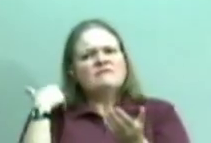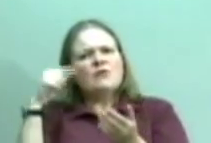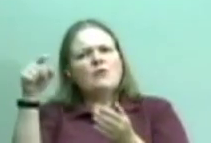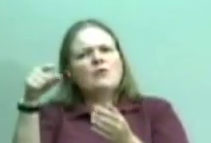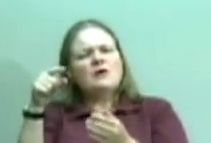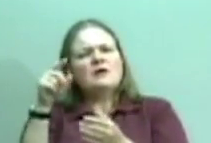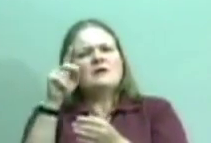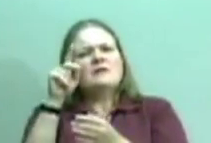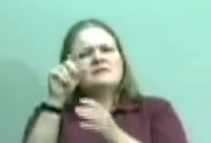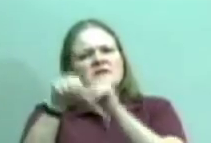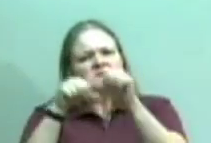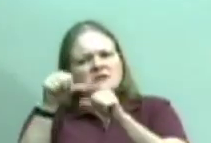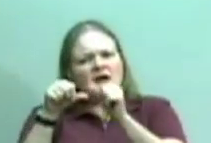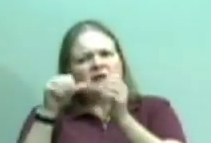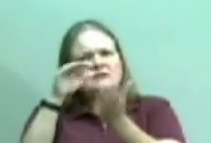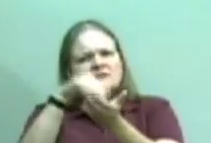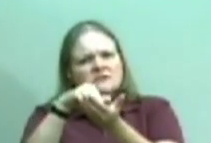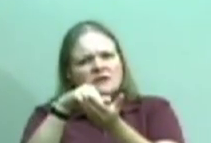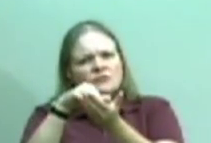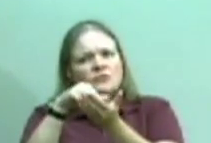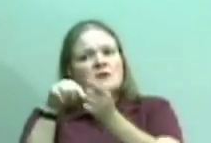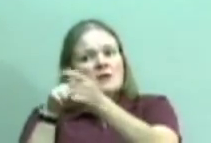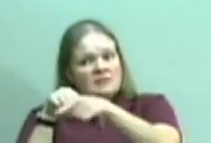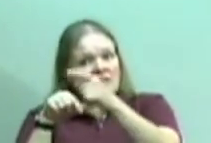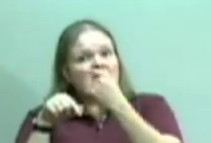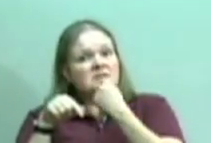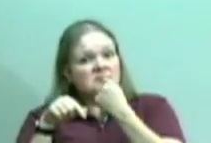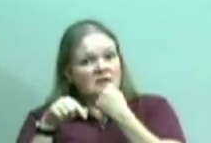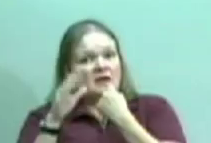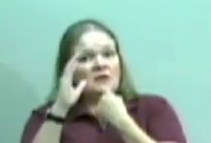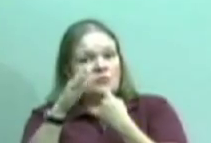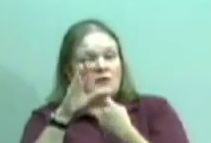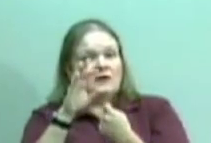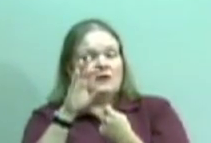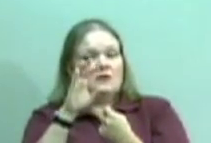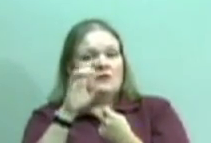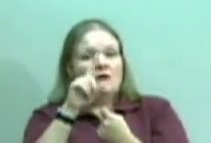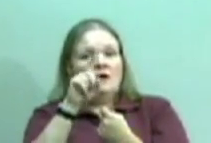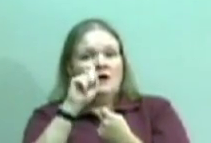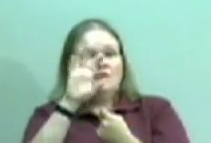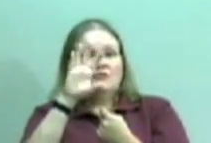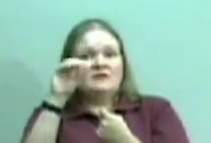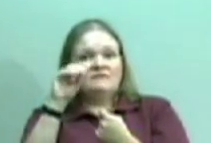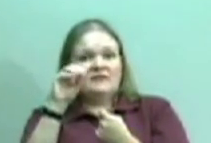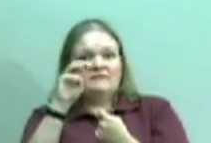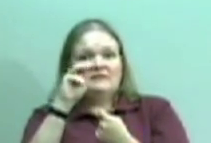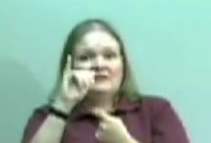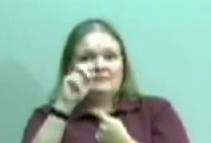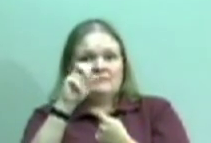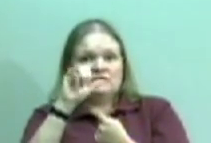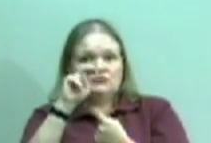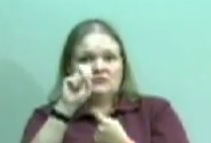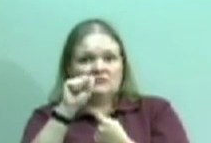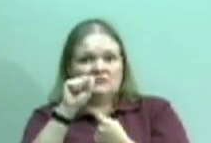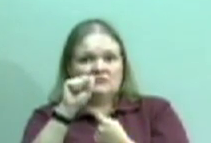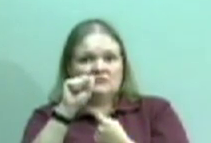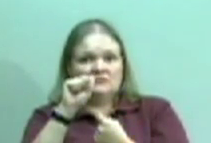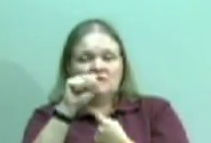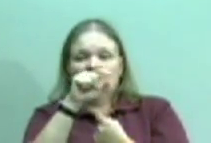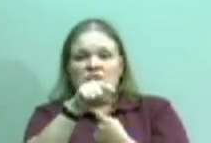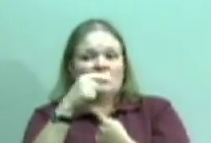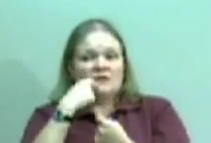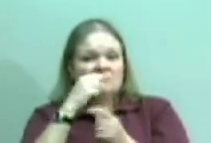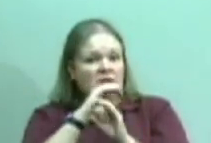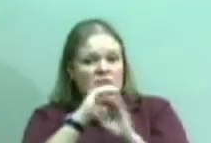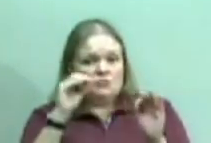the new operator, their proposal said they would fly 150 missions. We flew 150 missions last year, so no interruption in service was the promise.